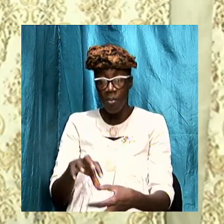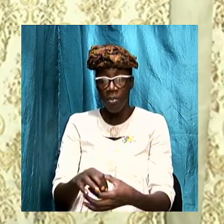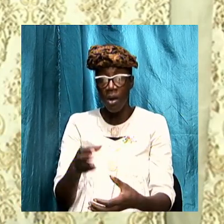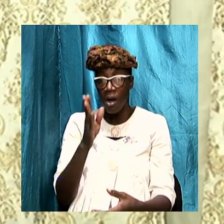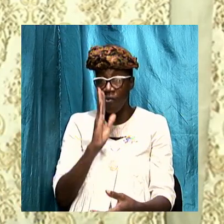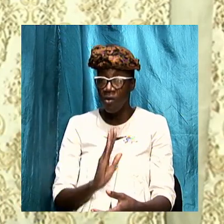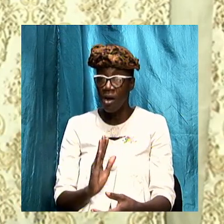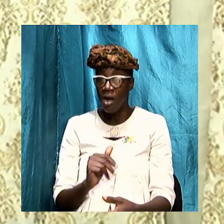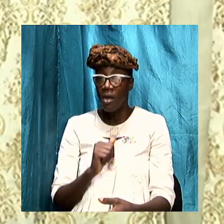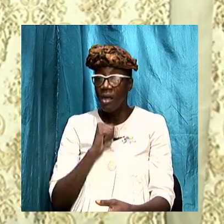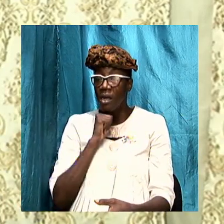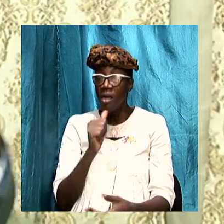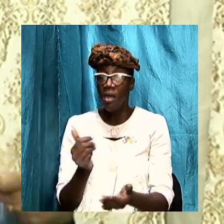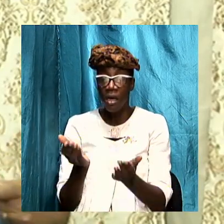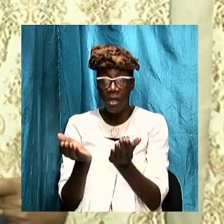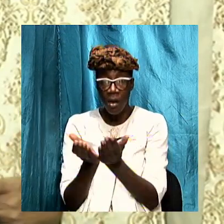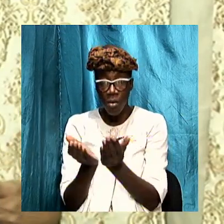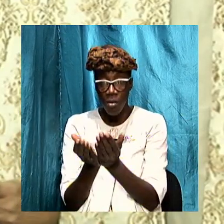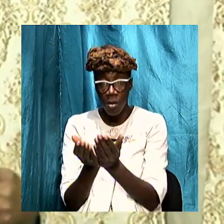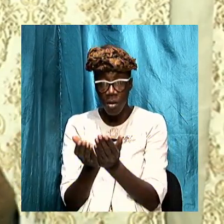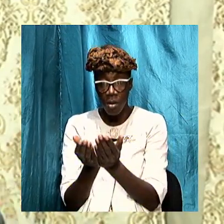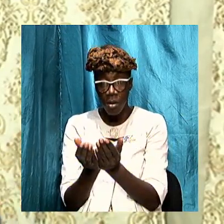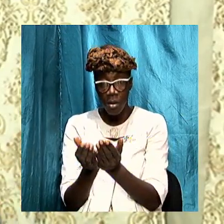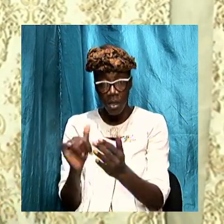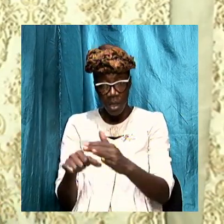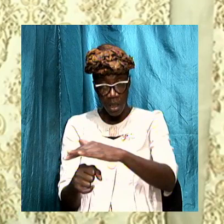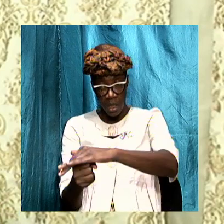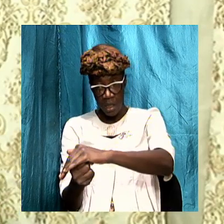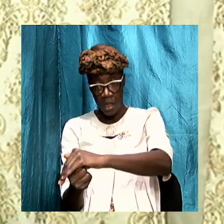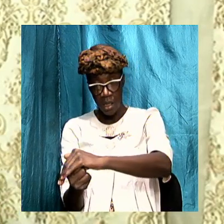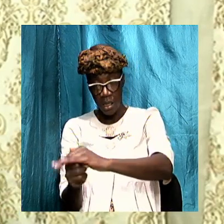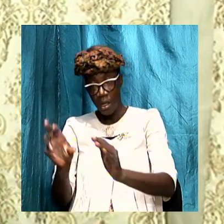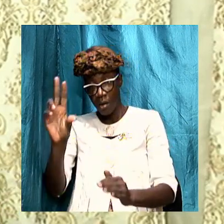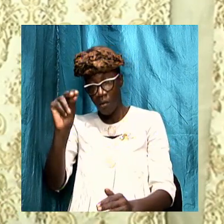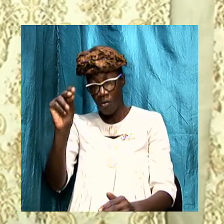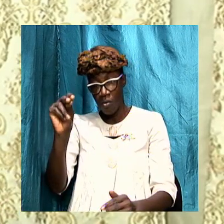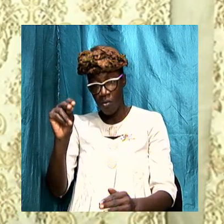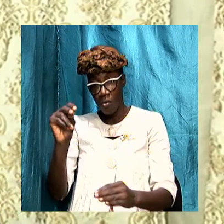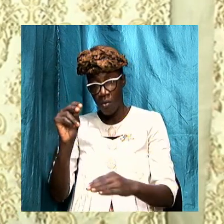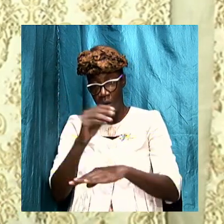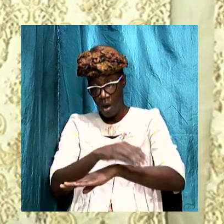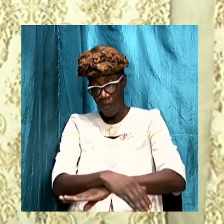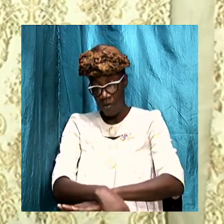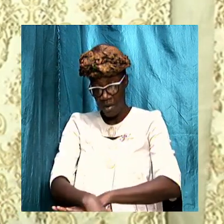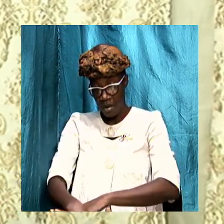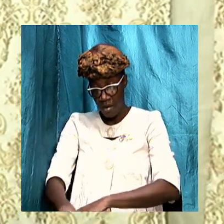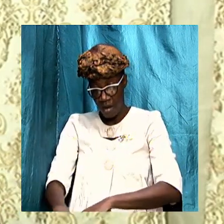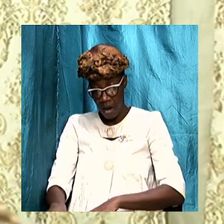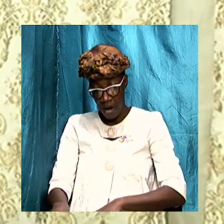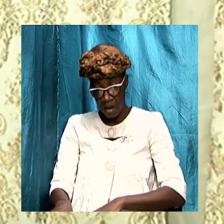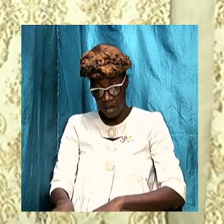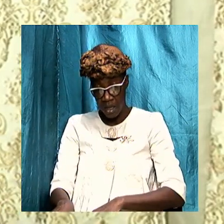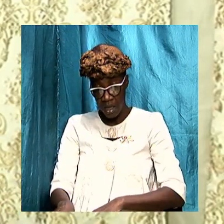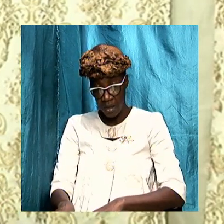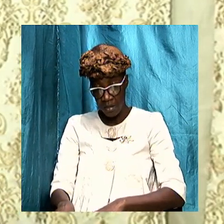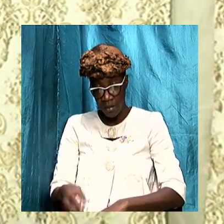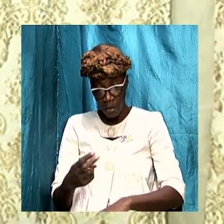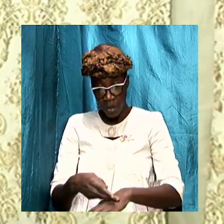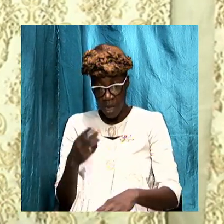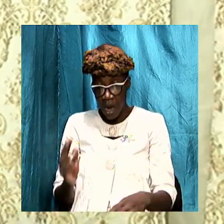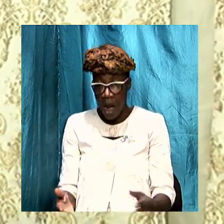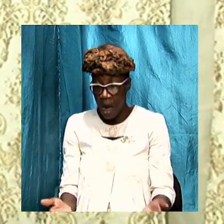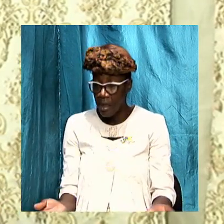it is not a book that is hidden it is not a book of dark things and hard speeches